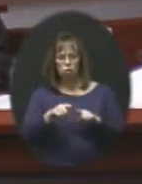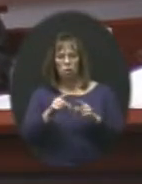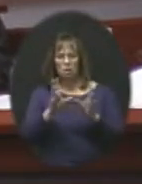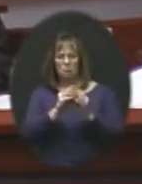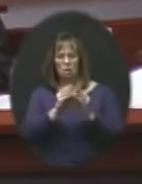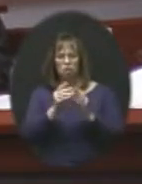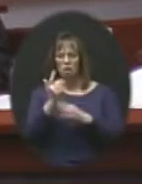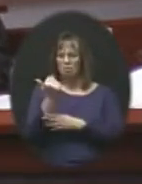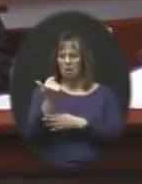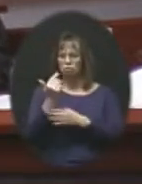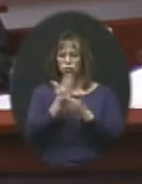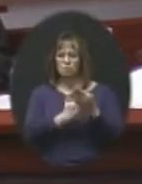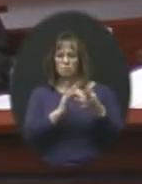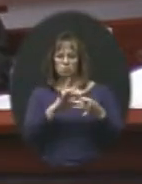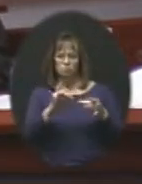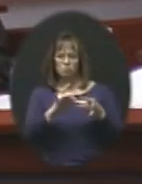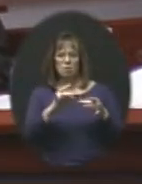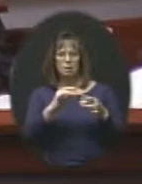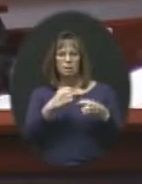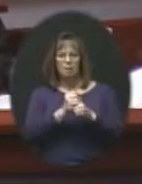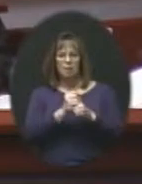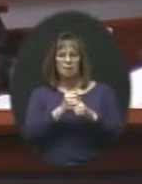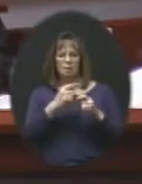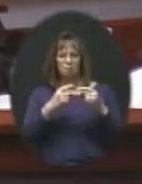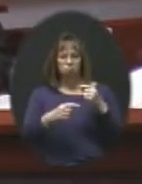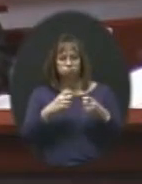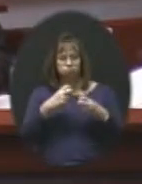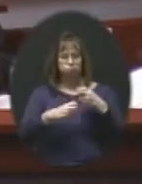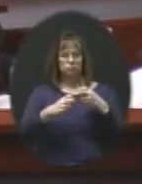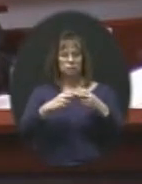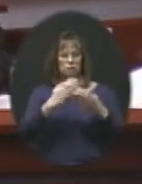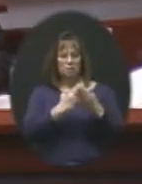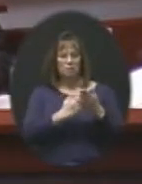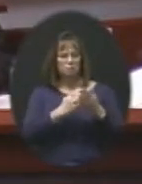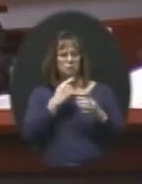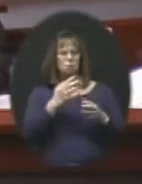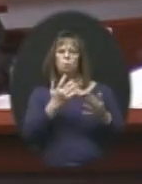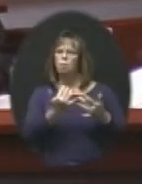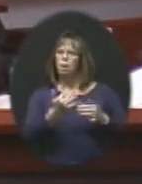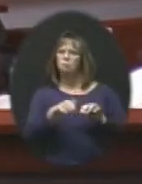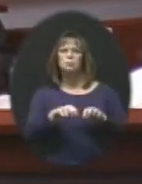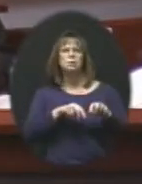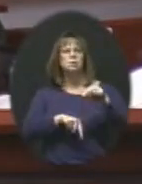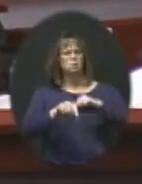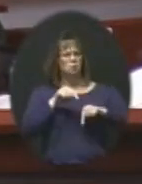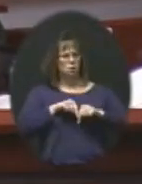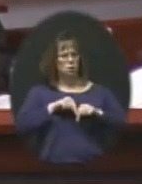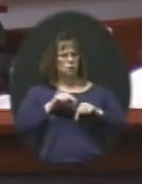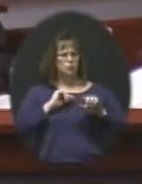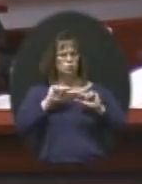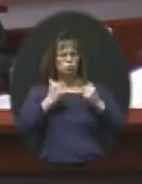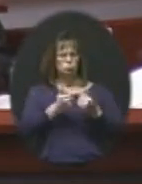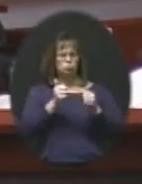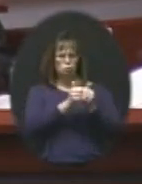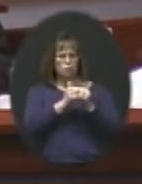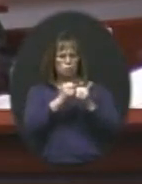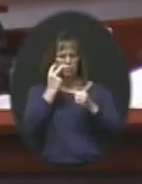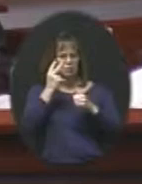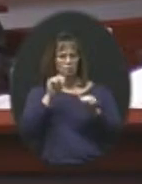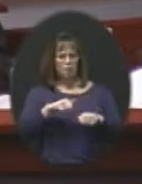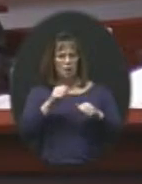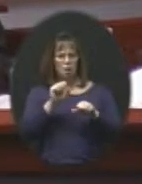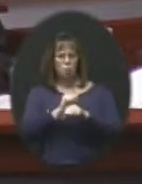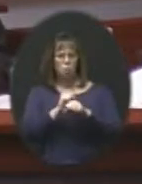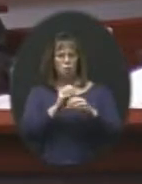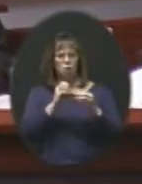some of this was brought up and it became quite contentious, someone said, wait a minute, let's step back, let's get these groups together and see if we can work